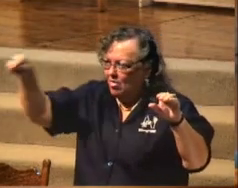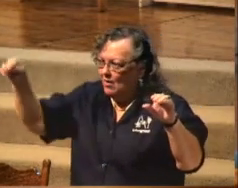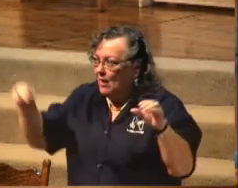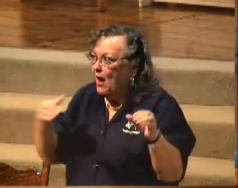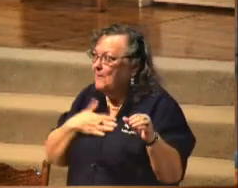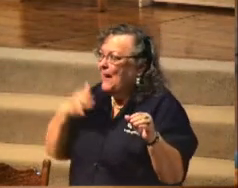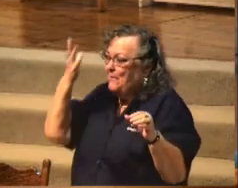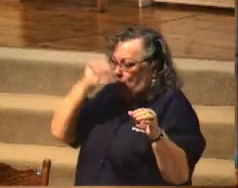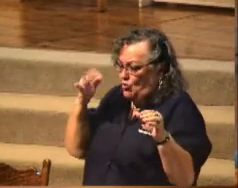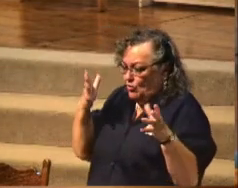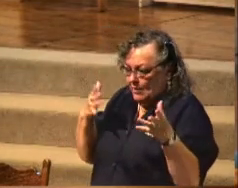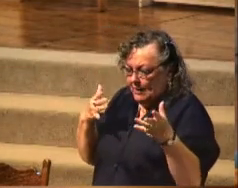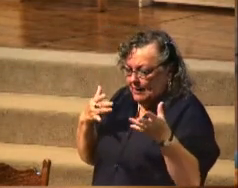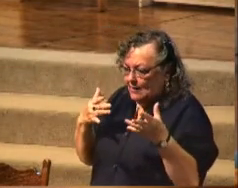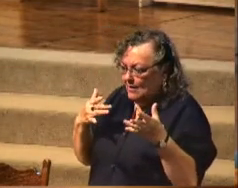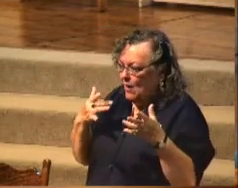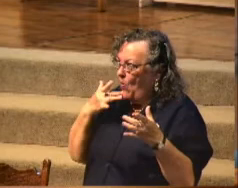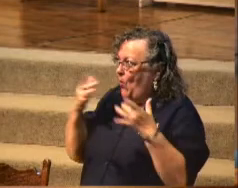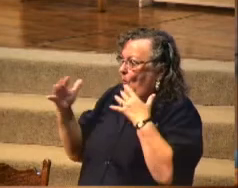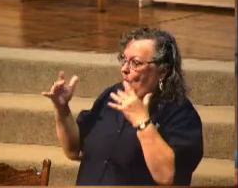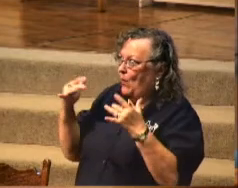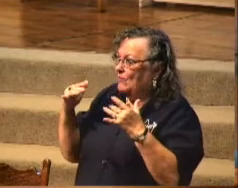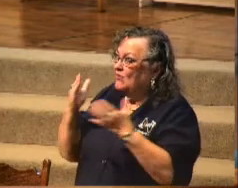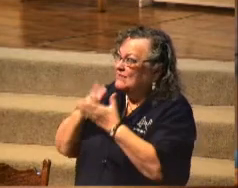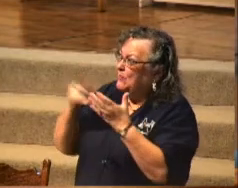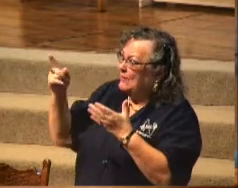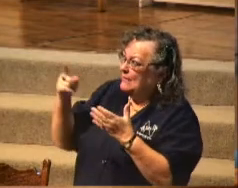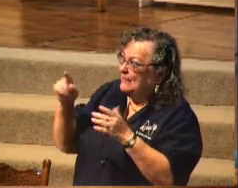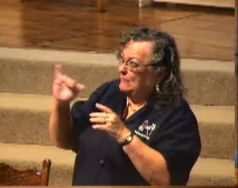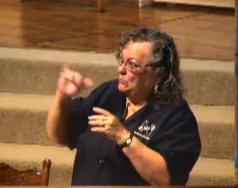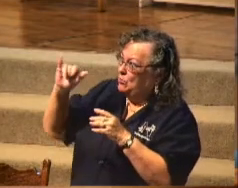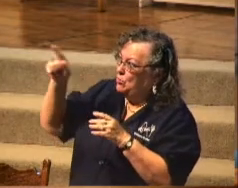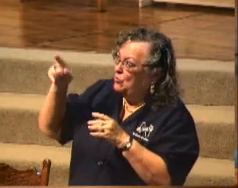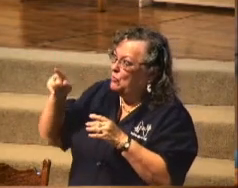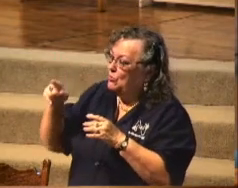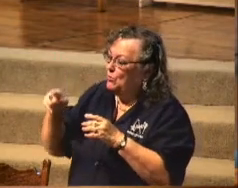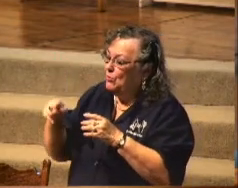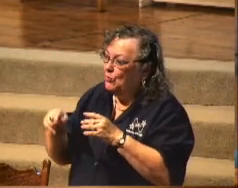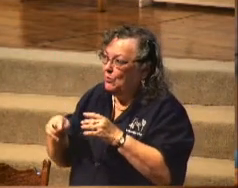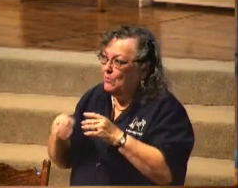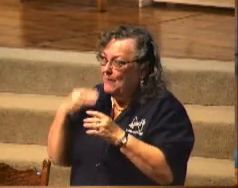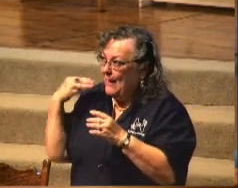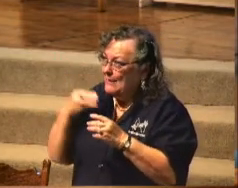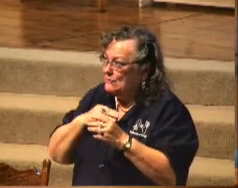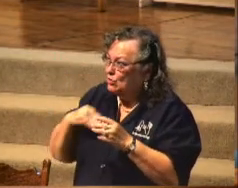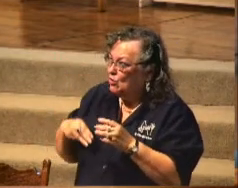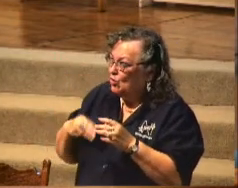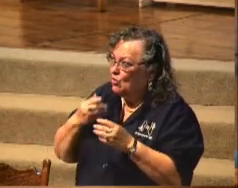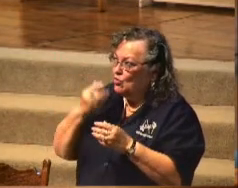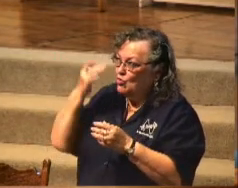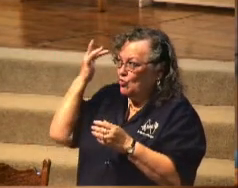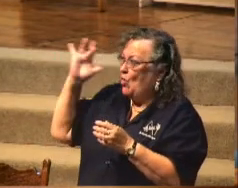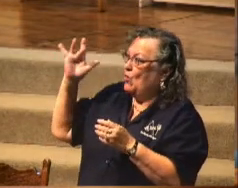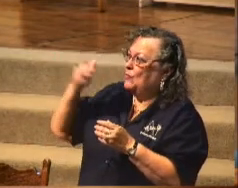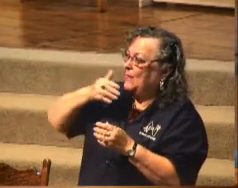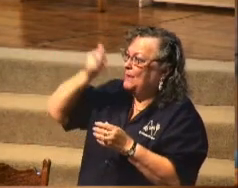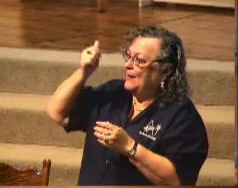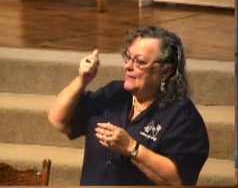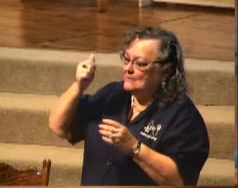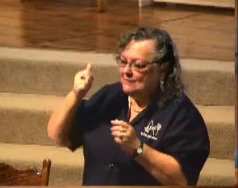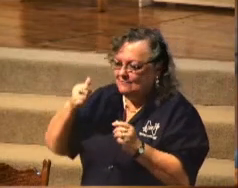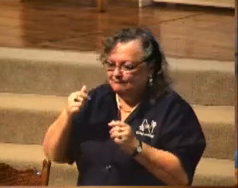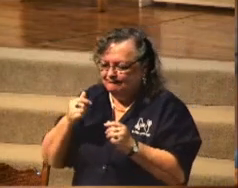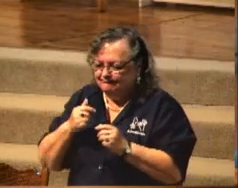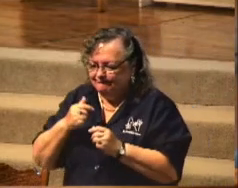and luster will outshine the rest and for someone like you, master, gold would be best. Unheeding, the master